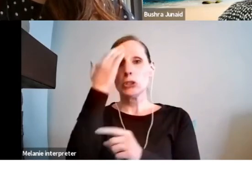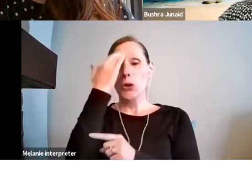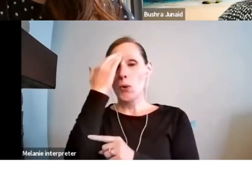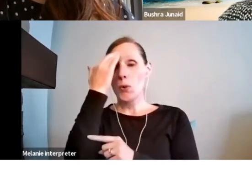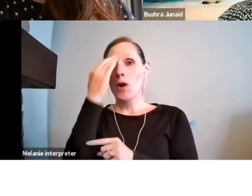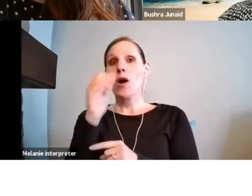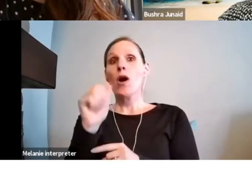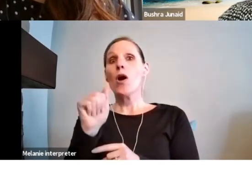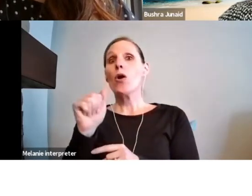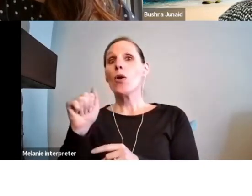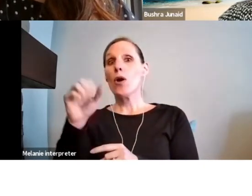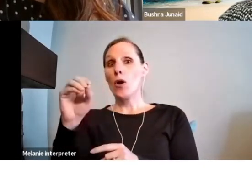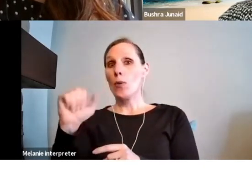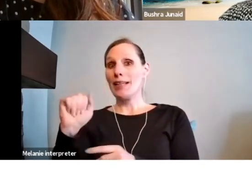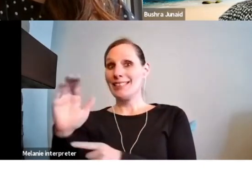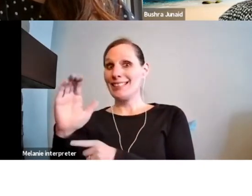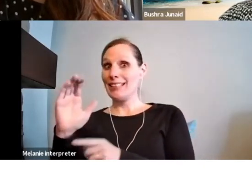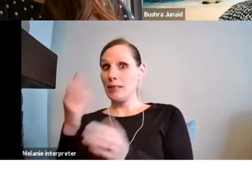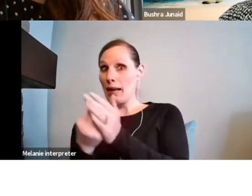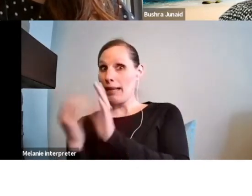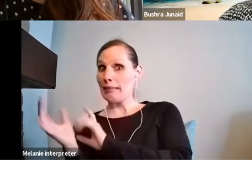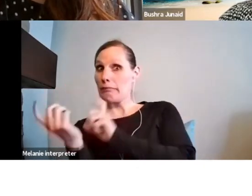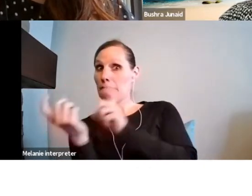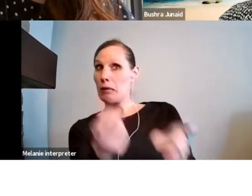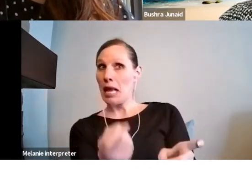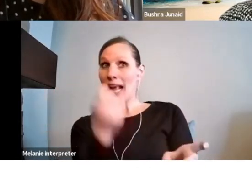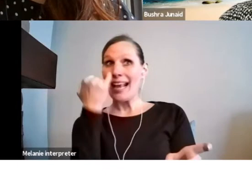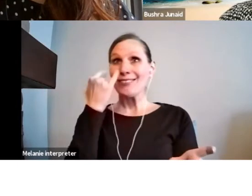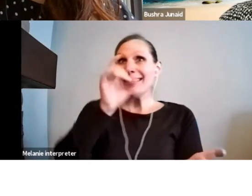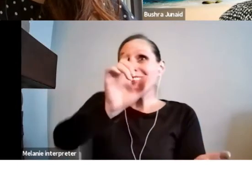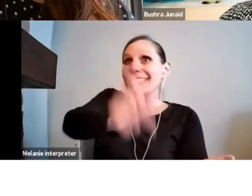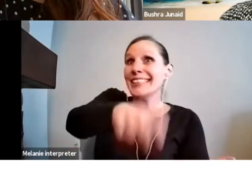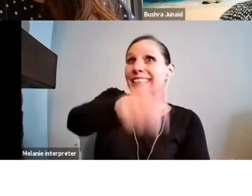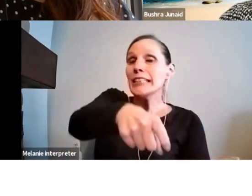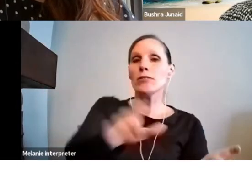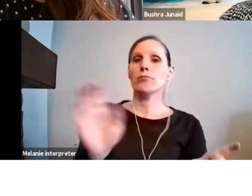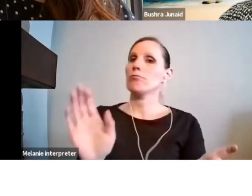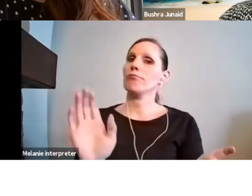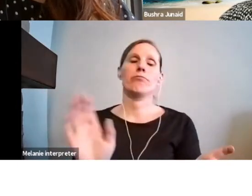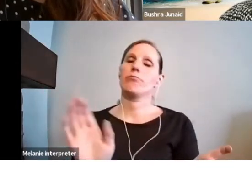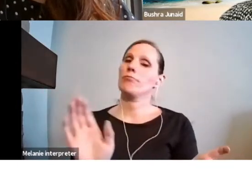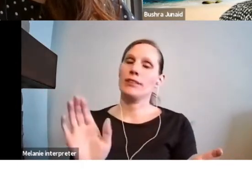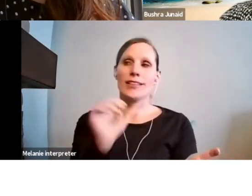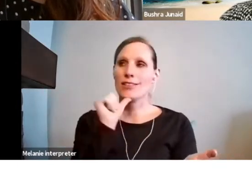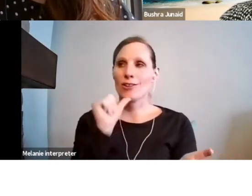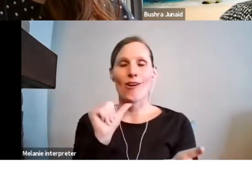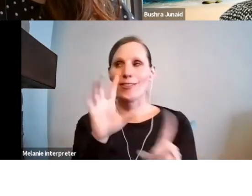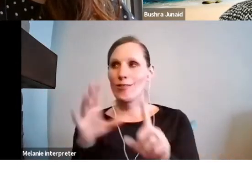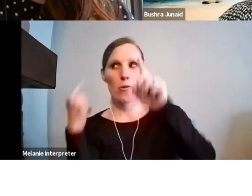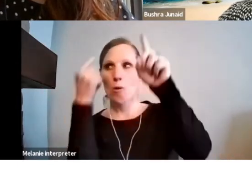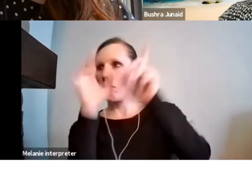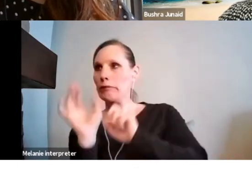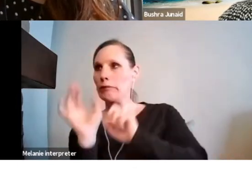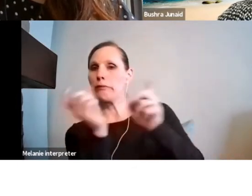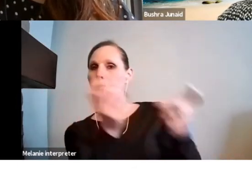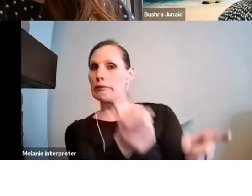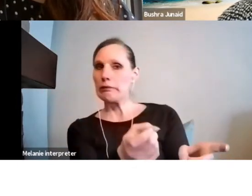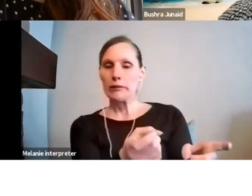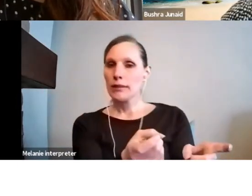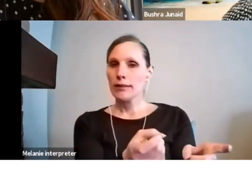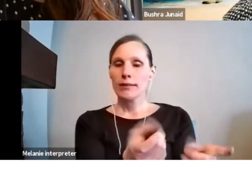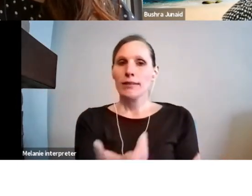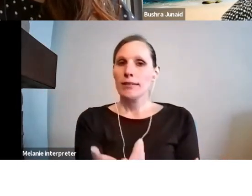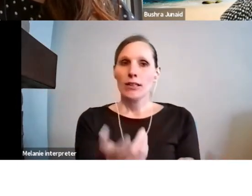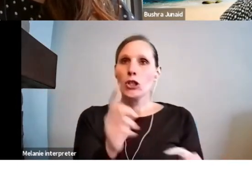And unfortunately, there's no way to speed up the awarding, the assessment process. In the